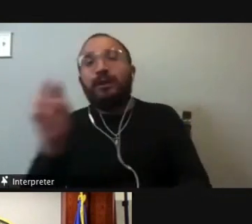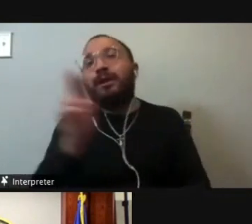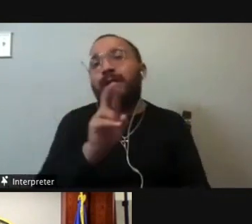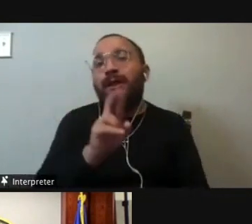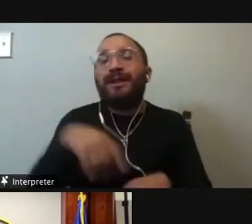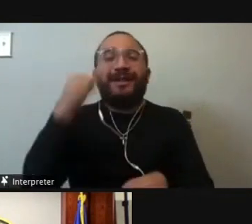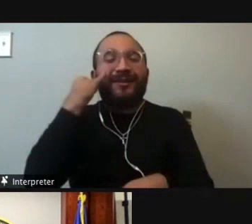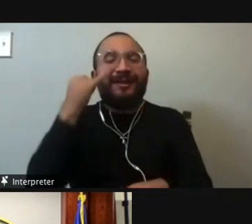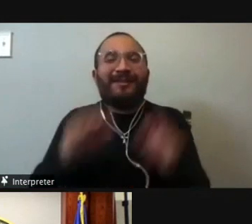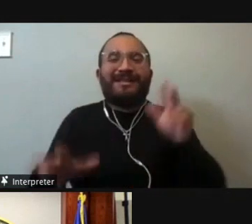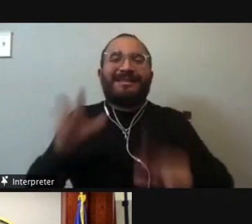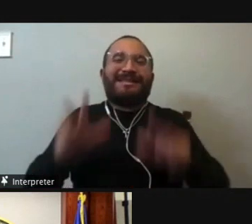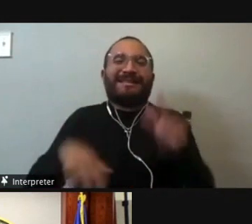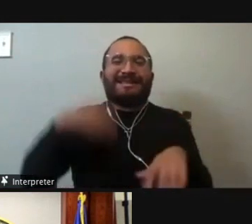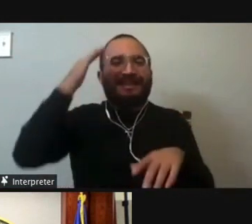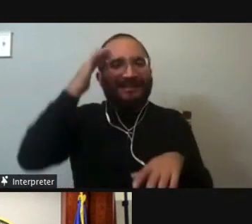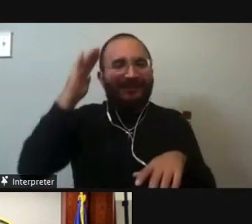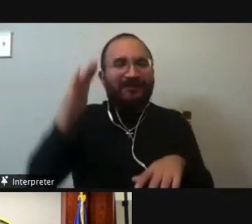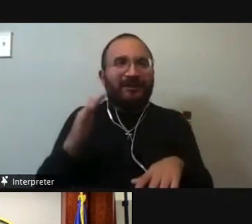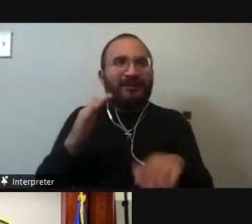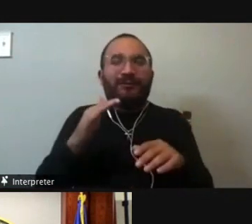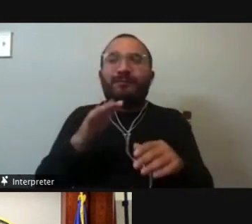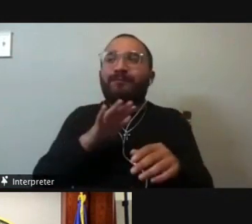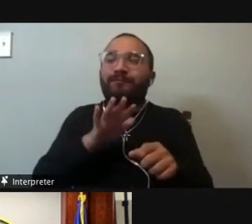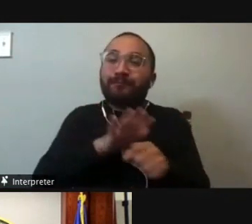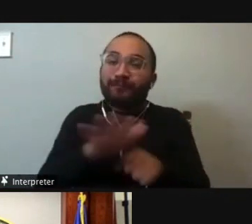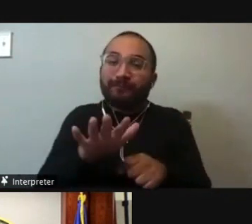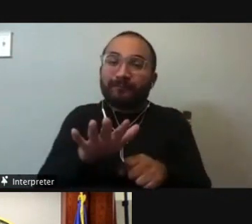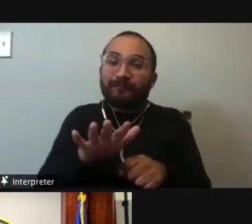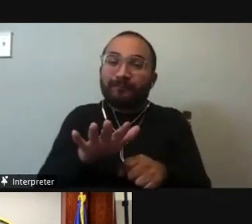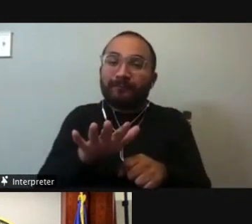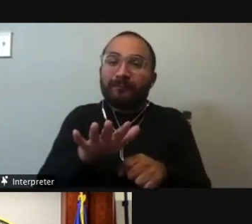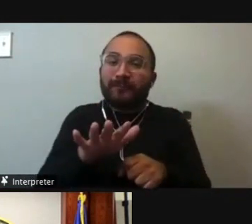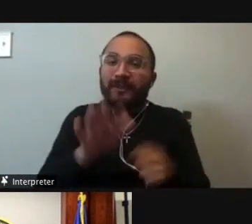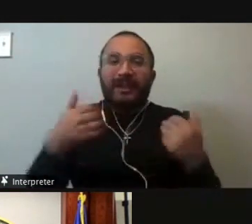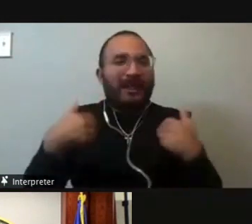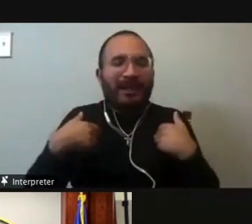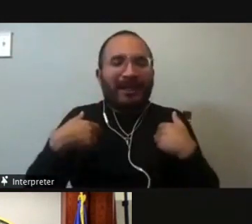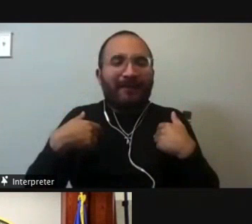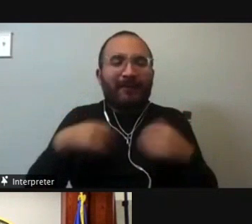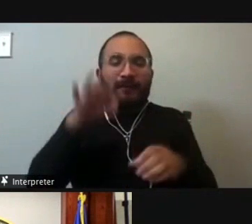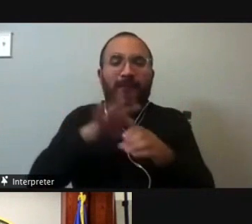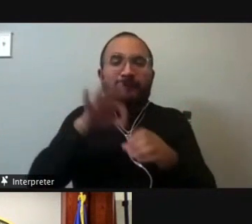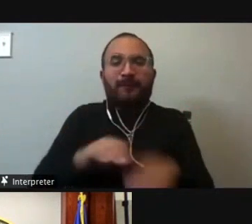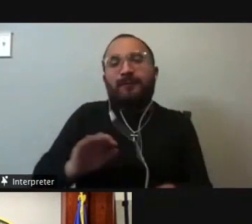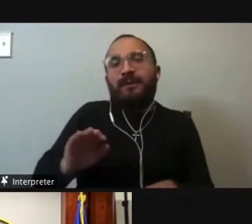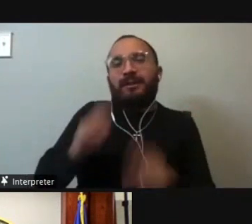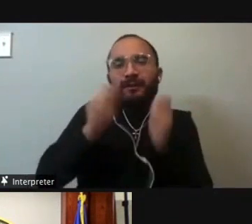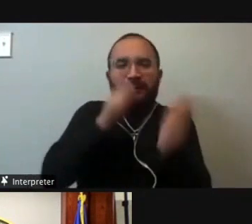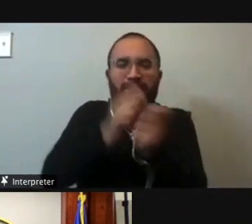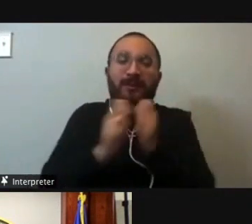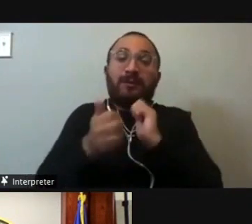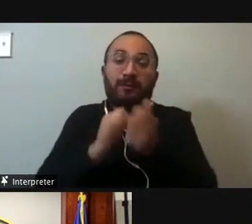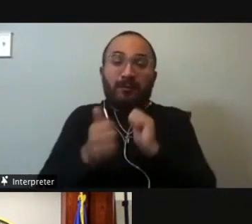you're not comfortable because you don't know enough other than that to not vote on them, then you don't have to vote in those races. But I would suggest